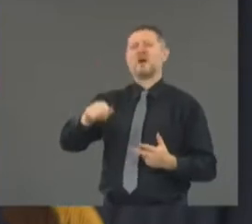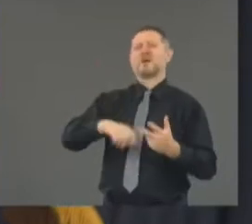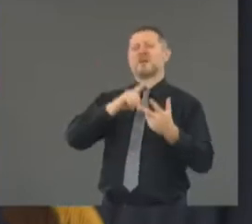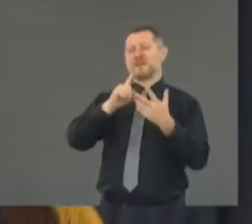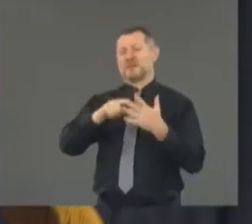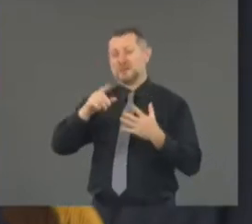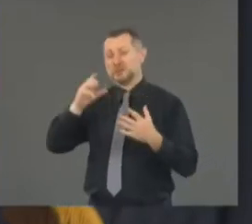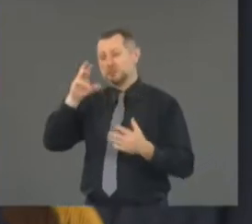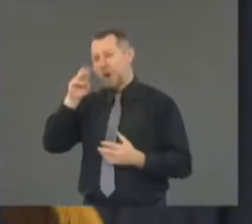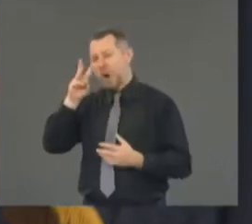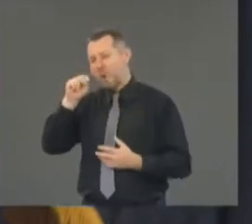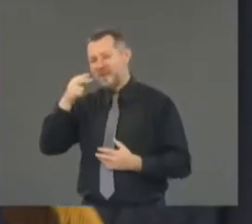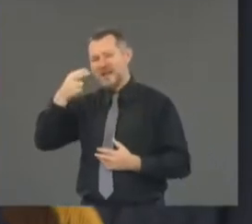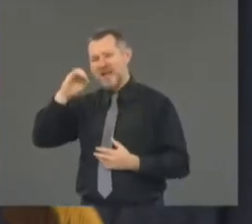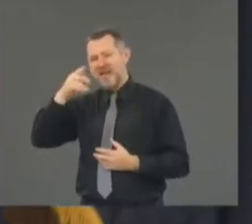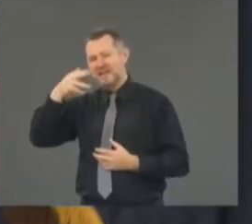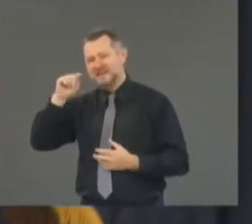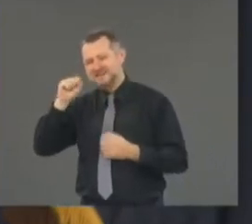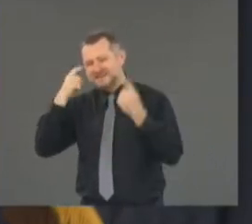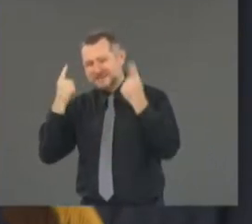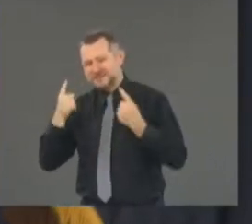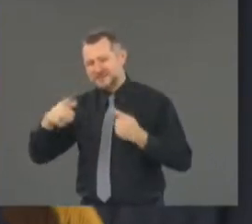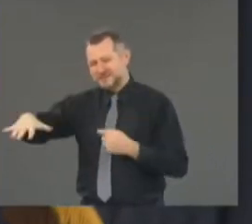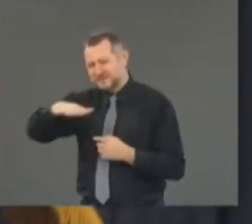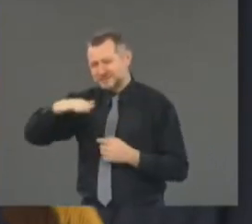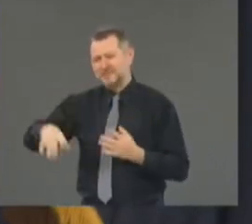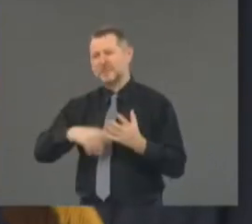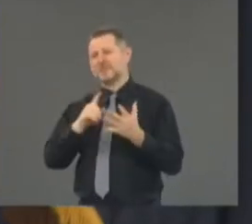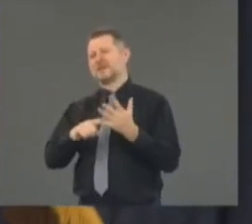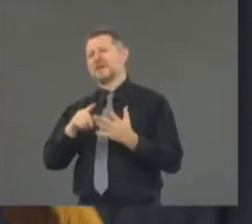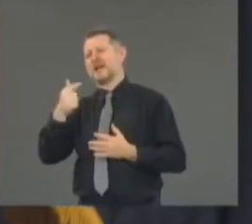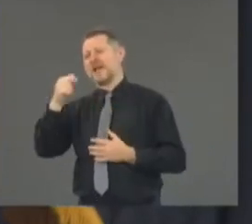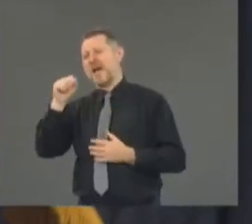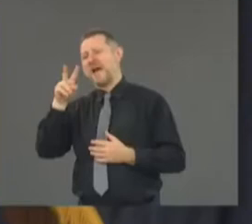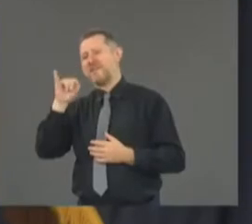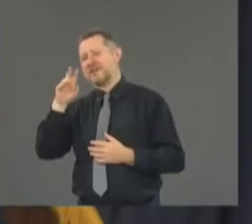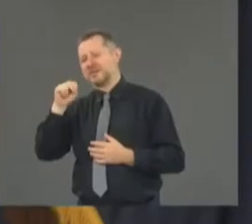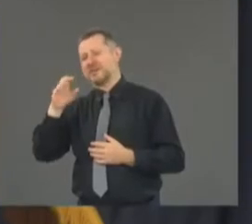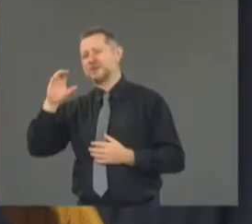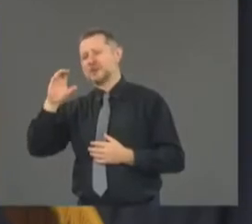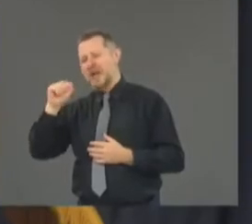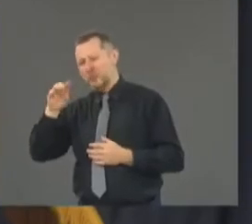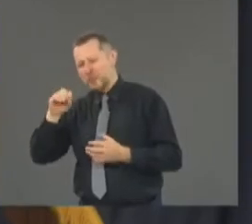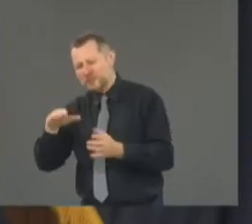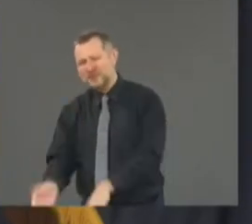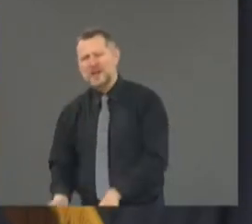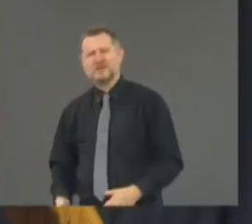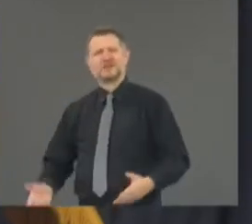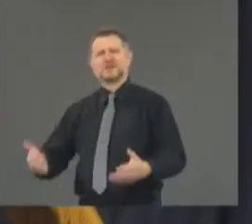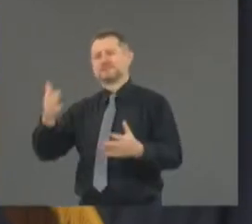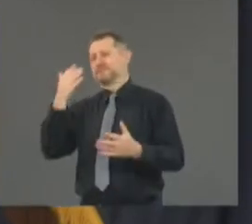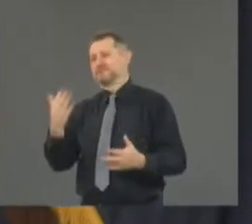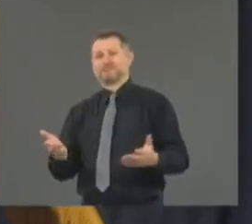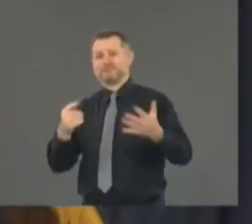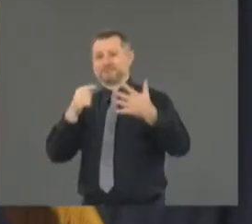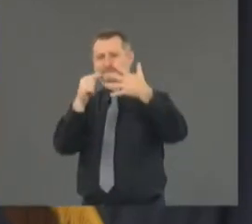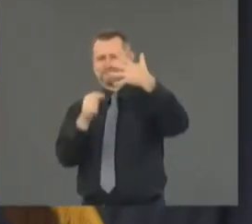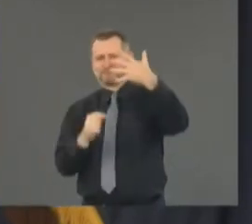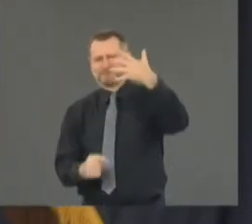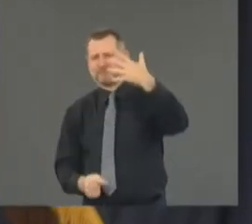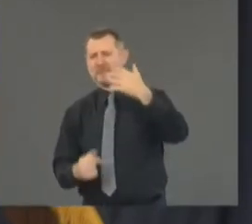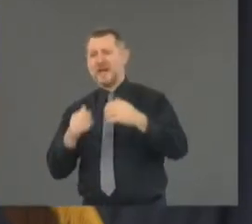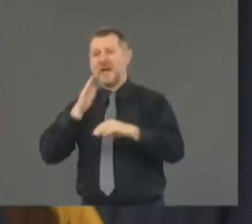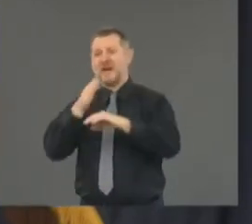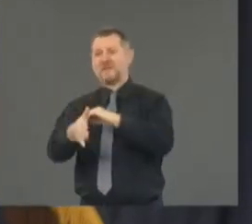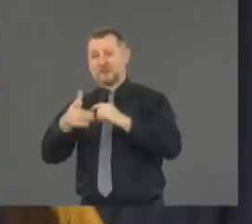the Gavin Cato, uh, death. Uh, and then we went through the aftermath of Crown Heights. There was